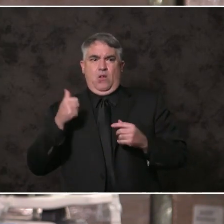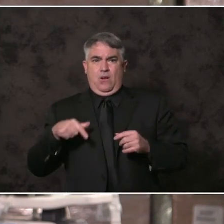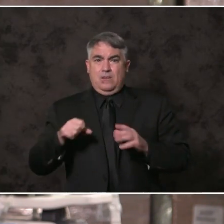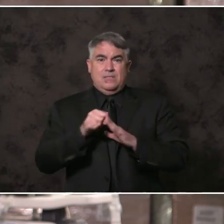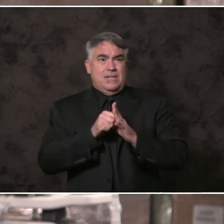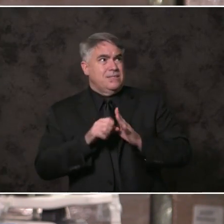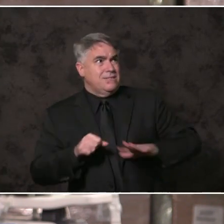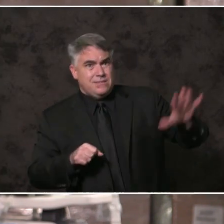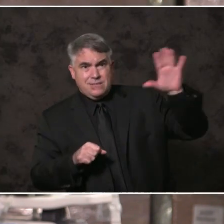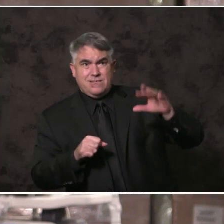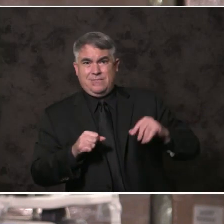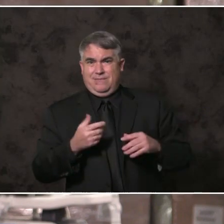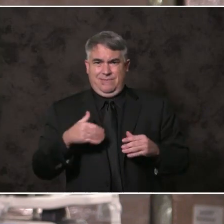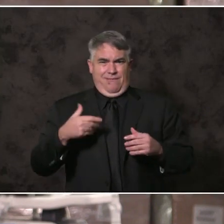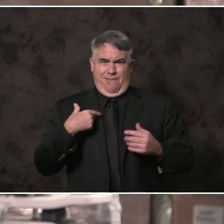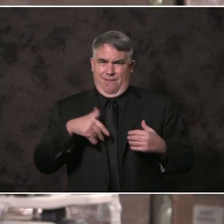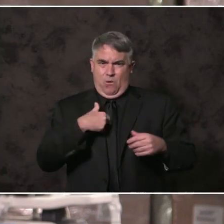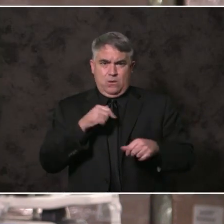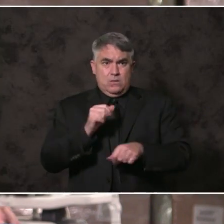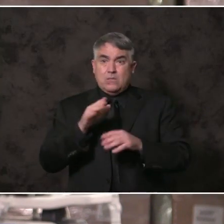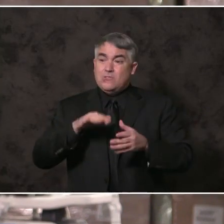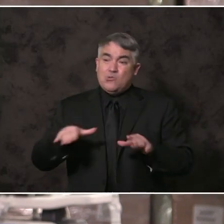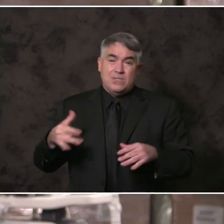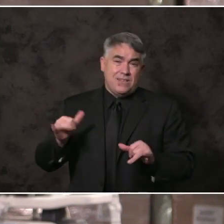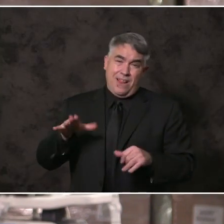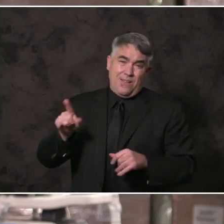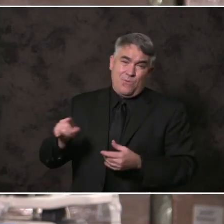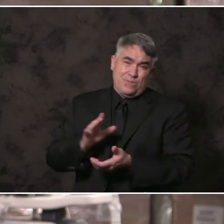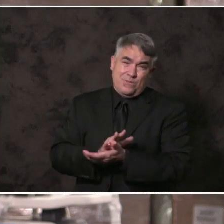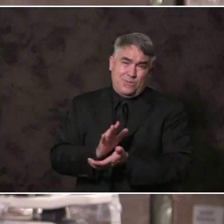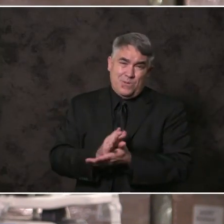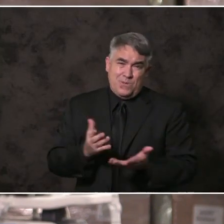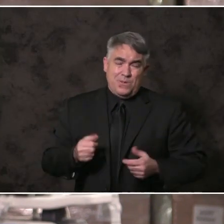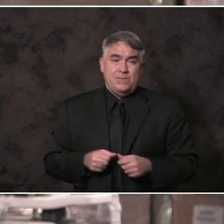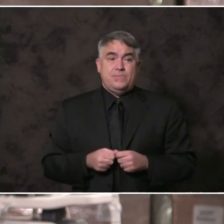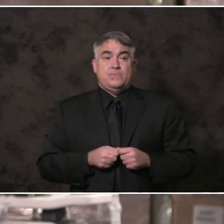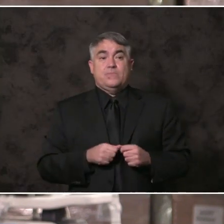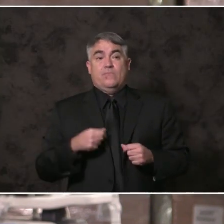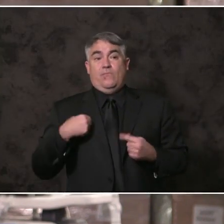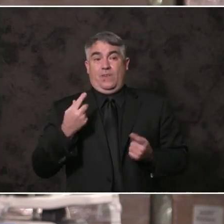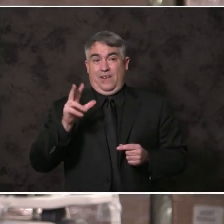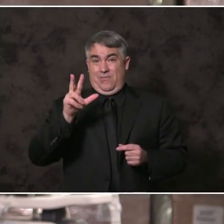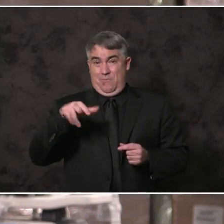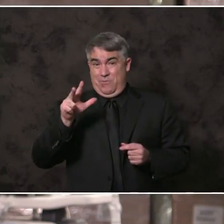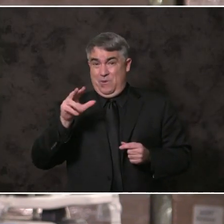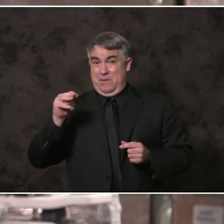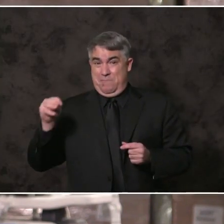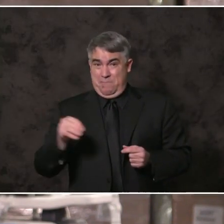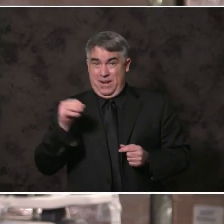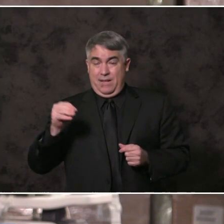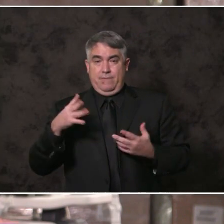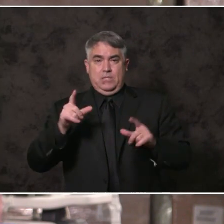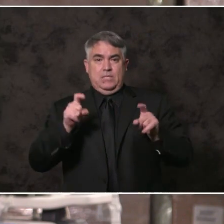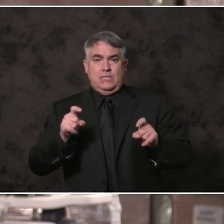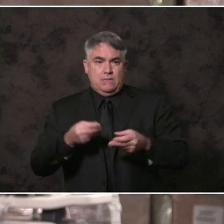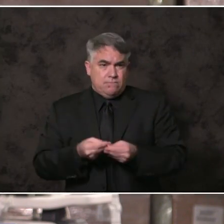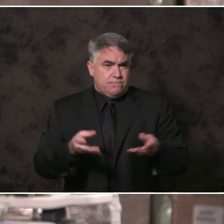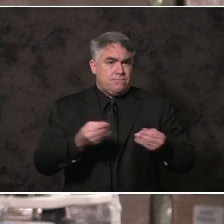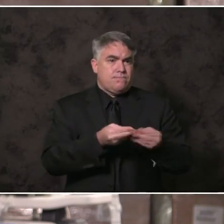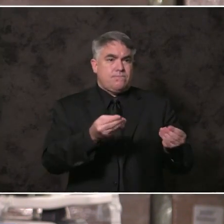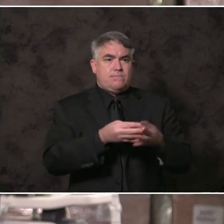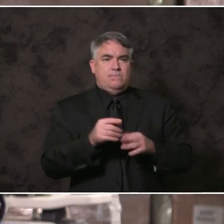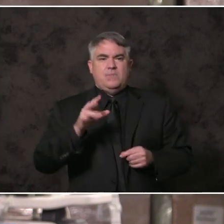classroom. We've performed over 3.3 million COVID tests at 37 public testing sites. Done